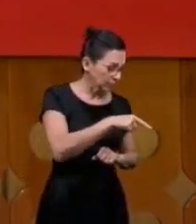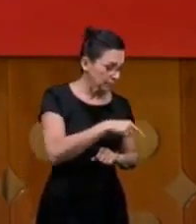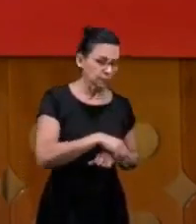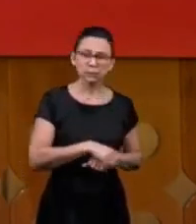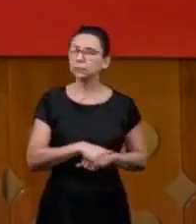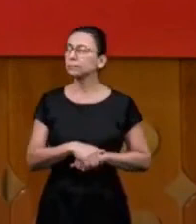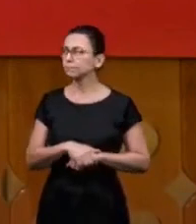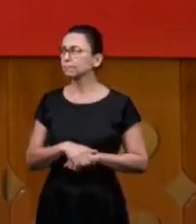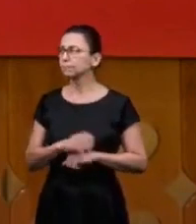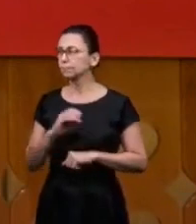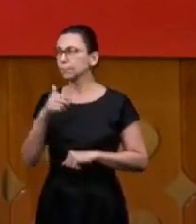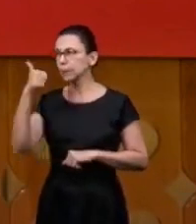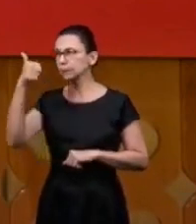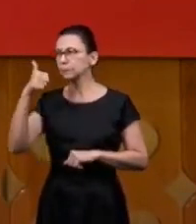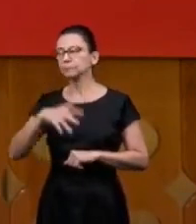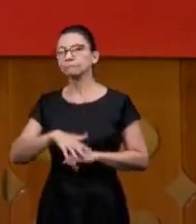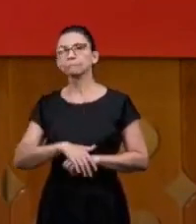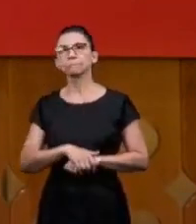yes